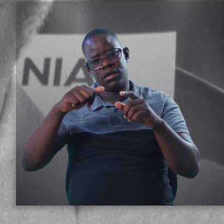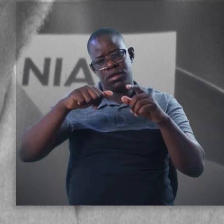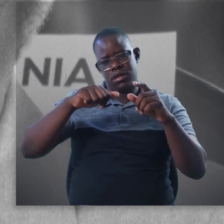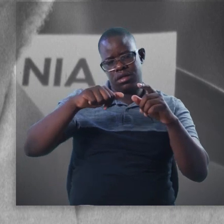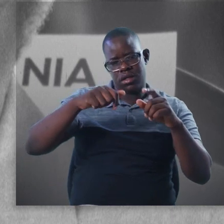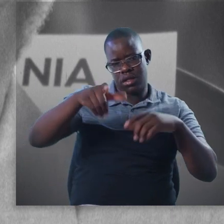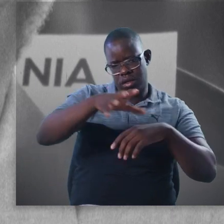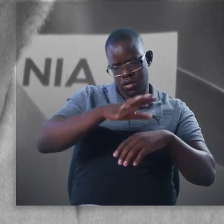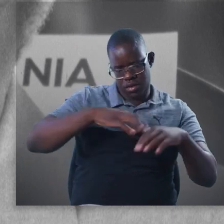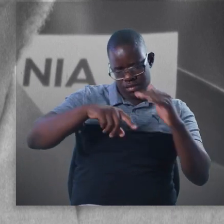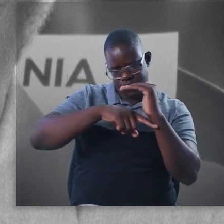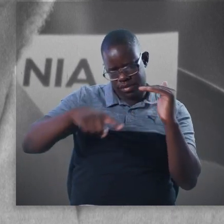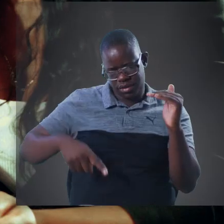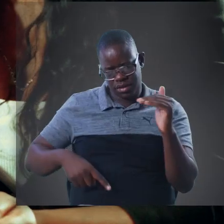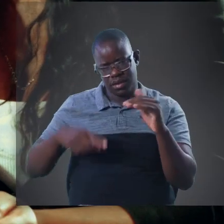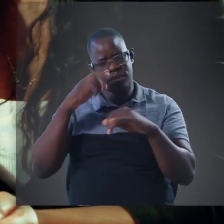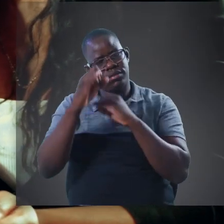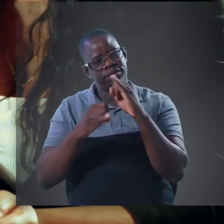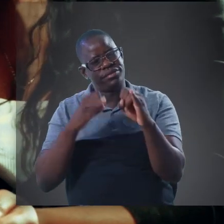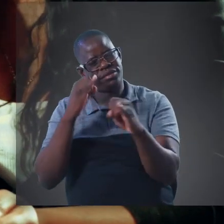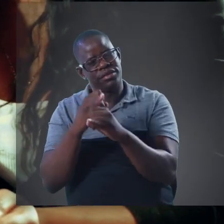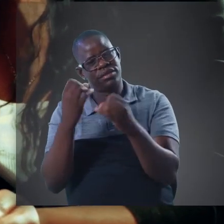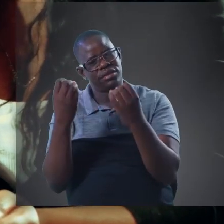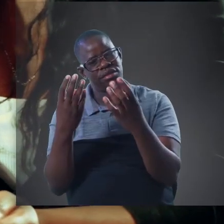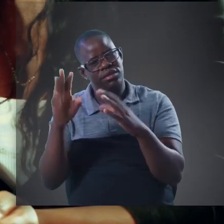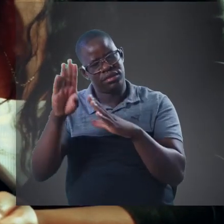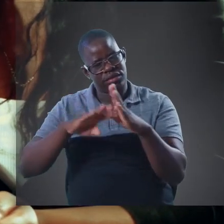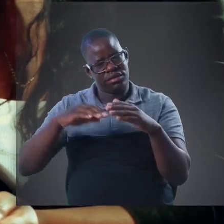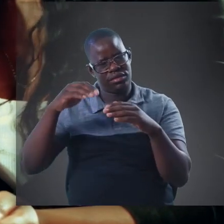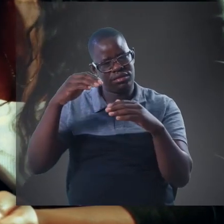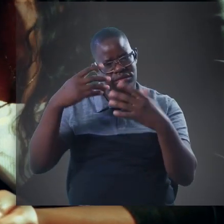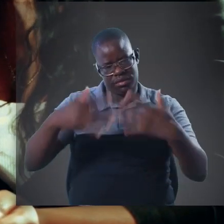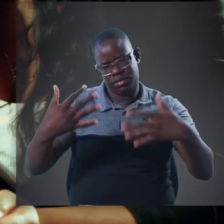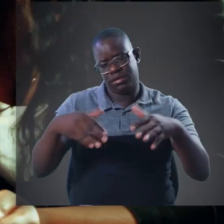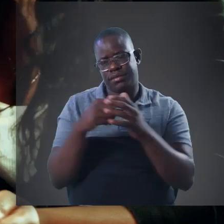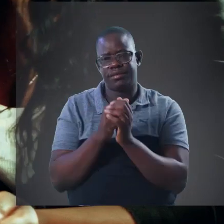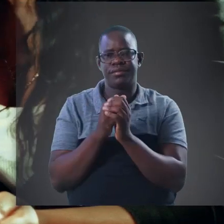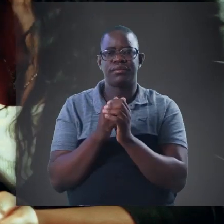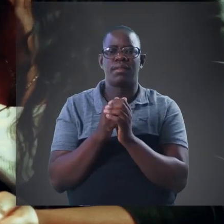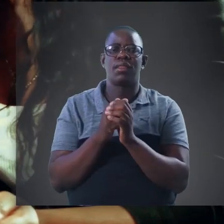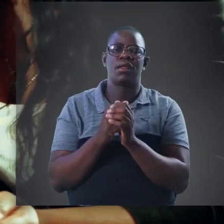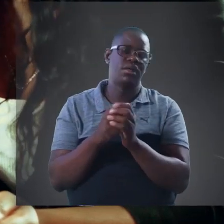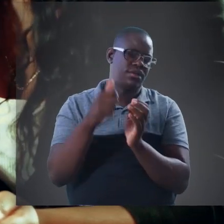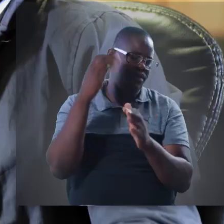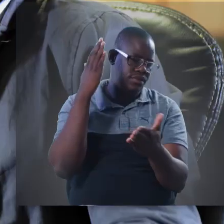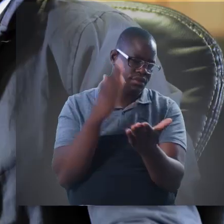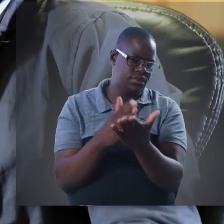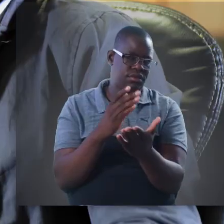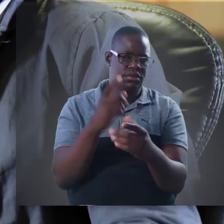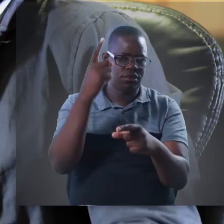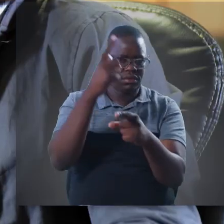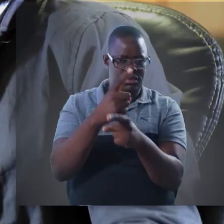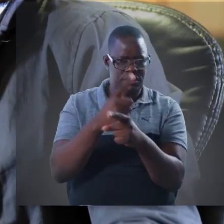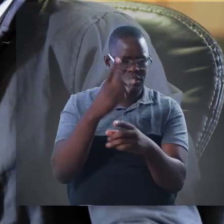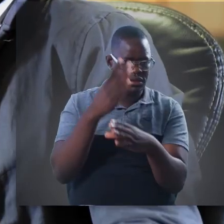our government can also allow the private sector, which is local business, transnational or multinational companies, to also run